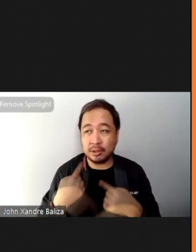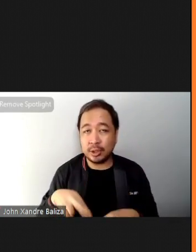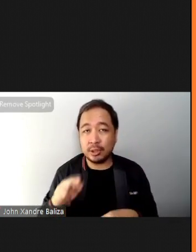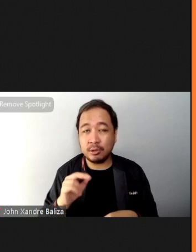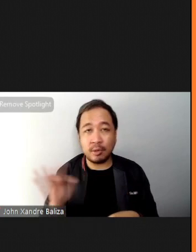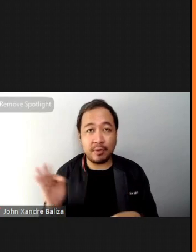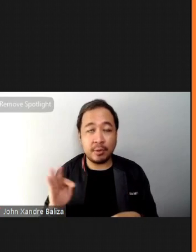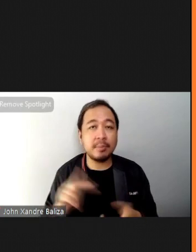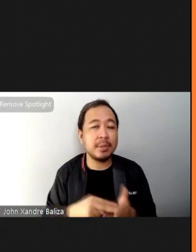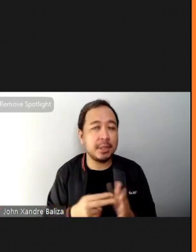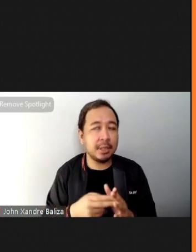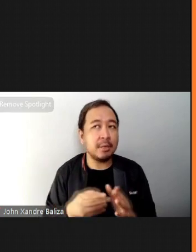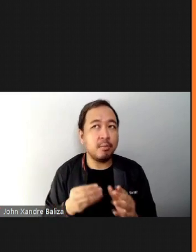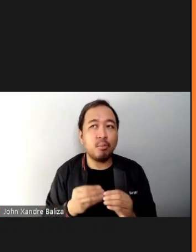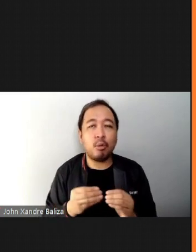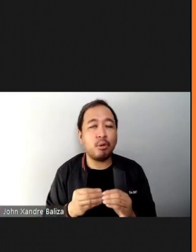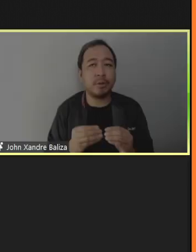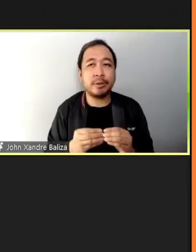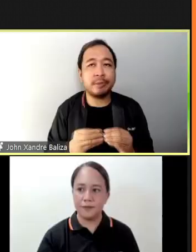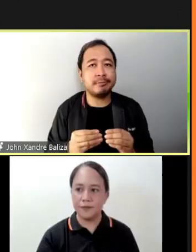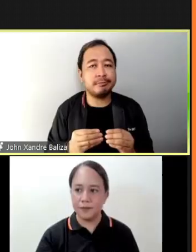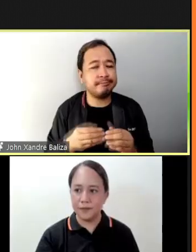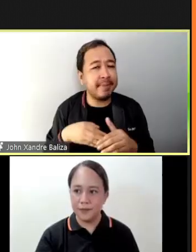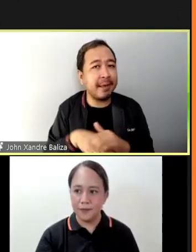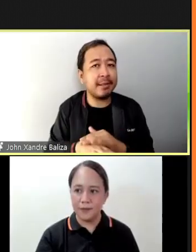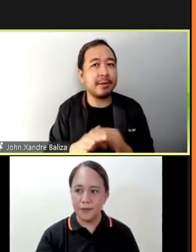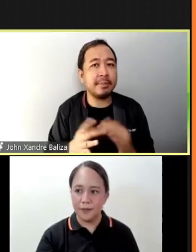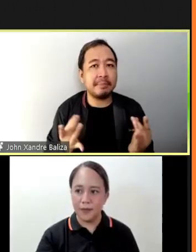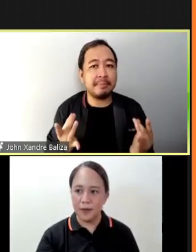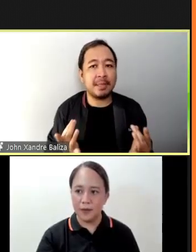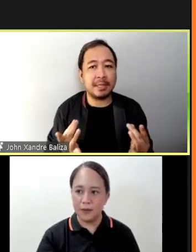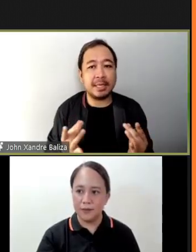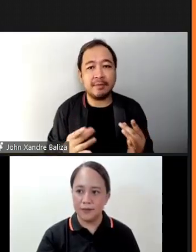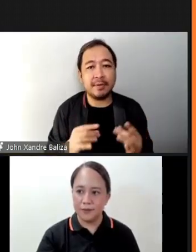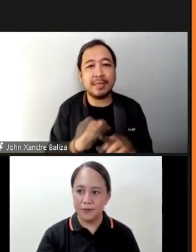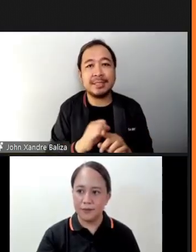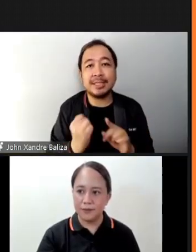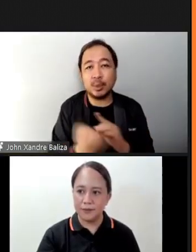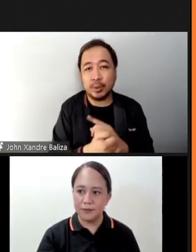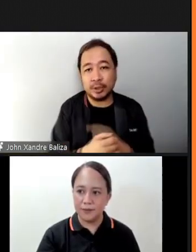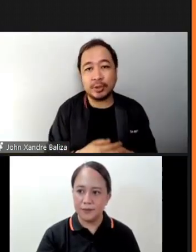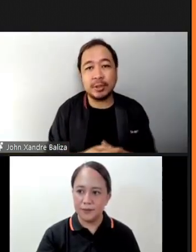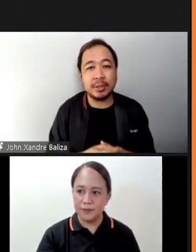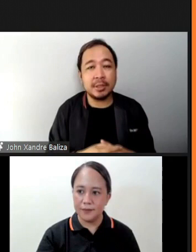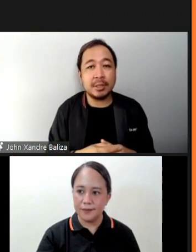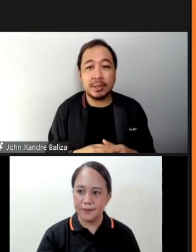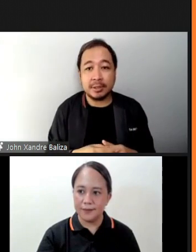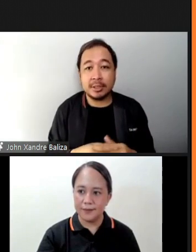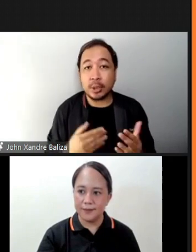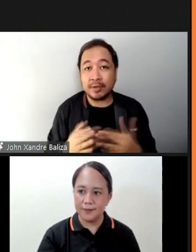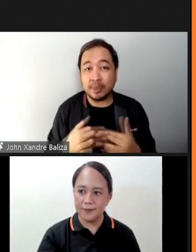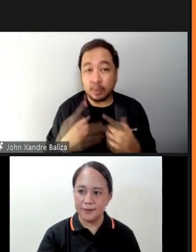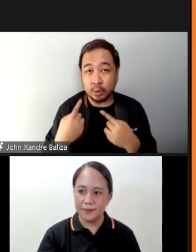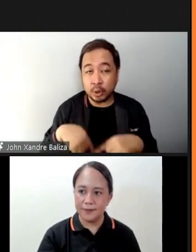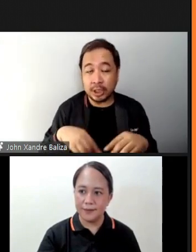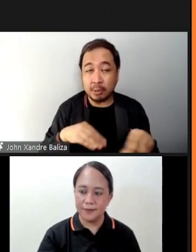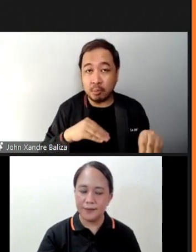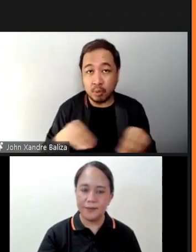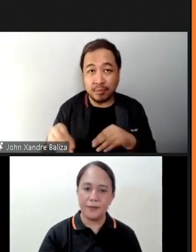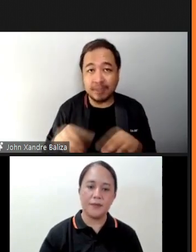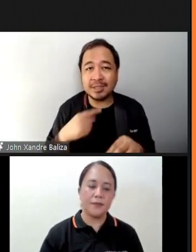into a meditative state you really get to calm down even while you're moving that's why I like to describe row as